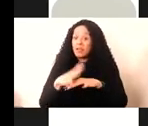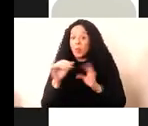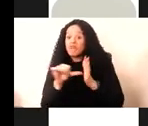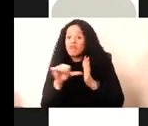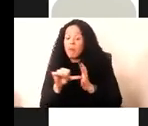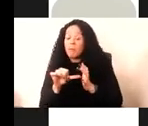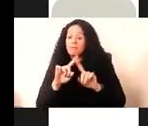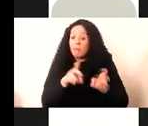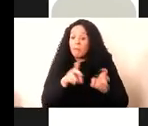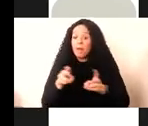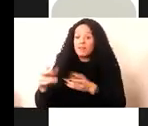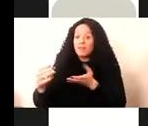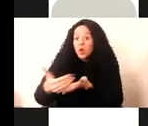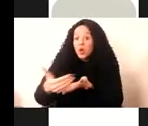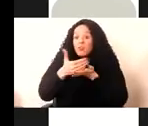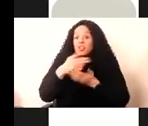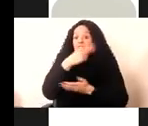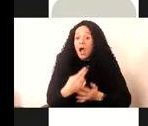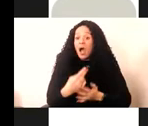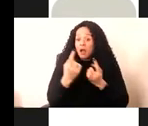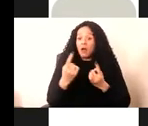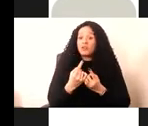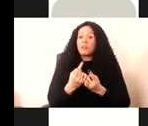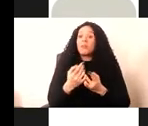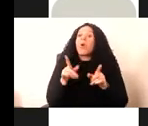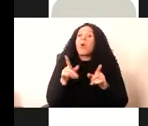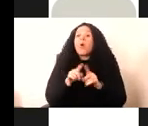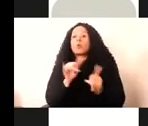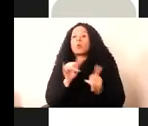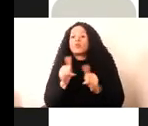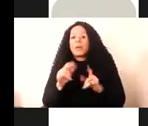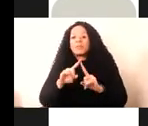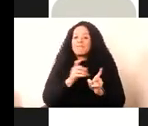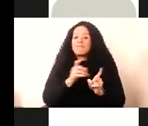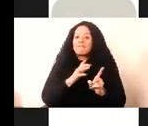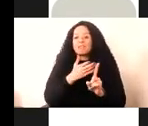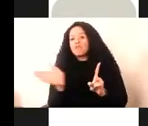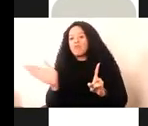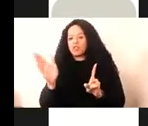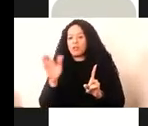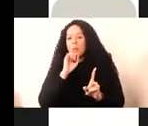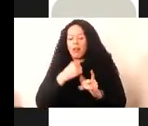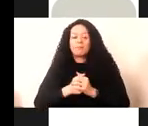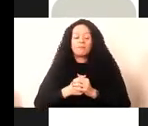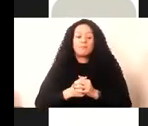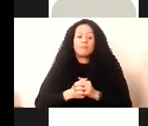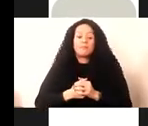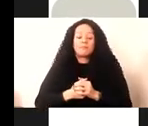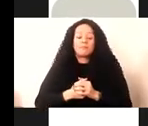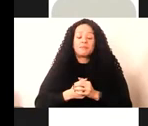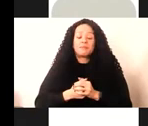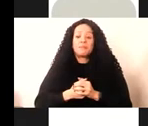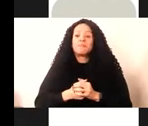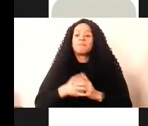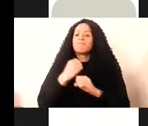and methods of the conservation of art objects, but also sometimes move in other directions as well. As